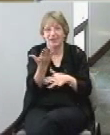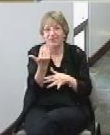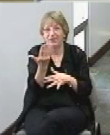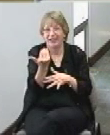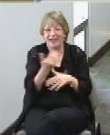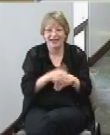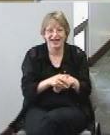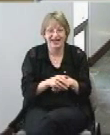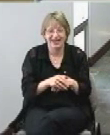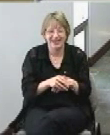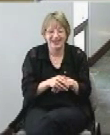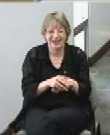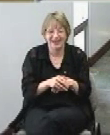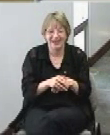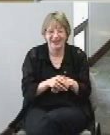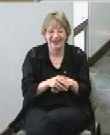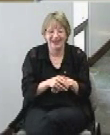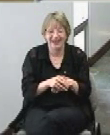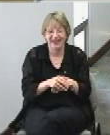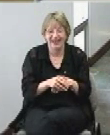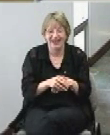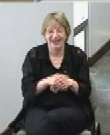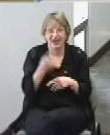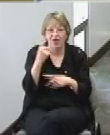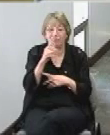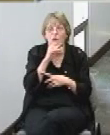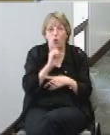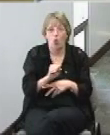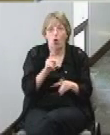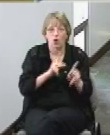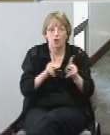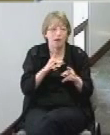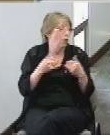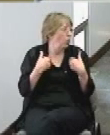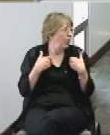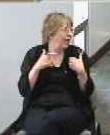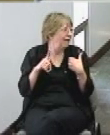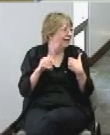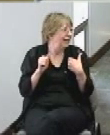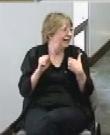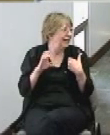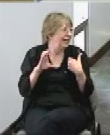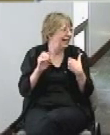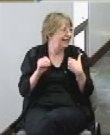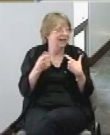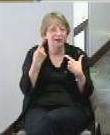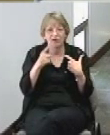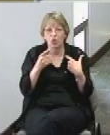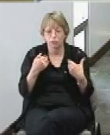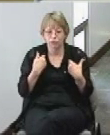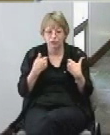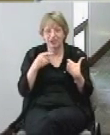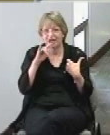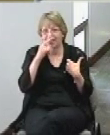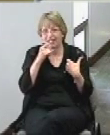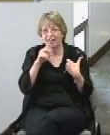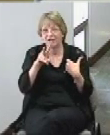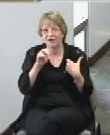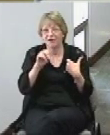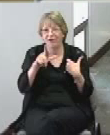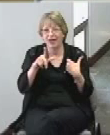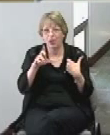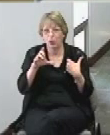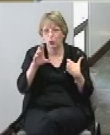now for the for the older people we're gonna have laces for the young kids will have velcro flaps